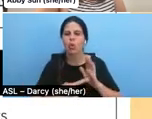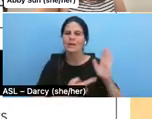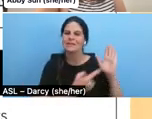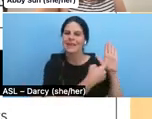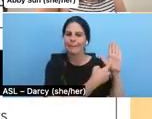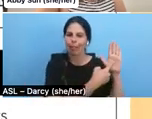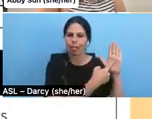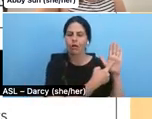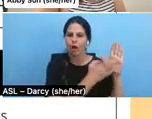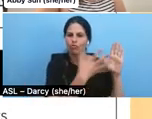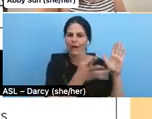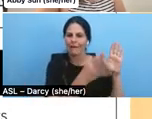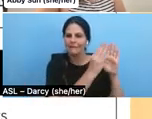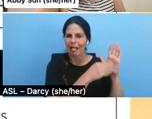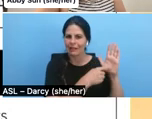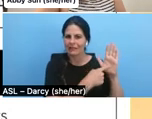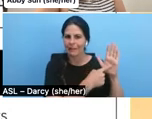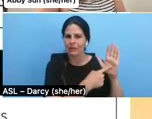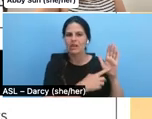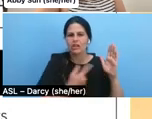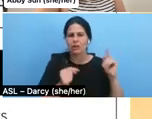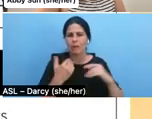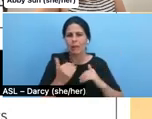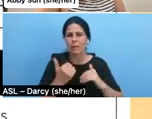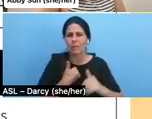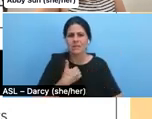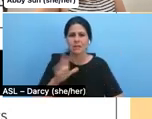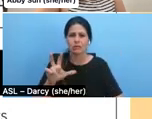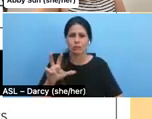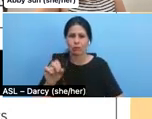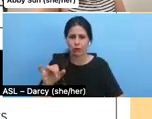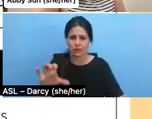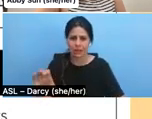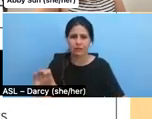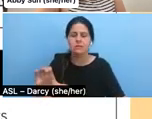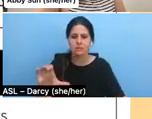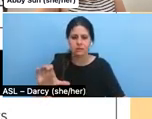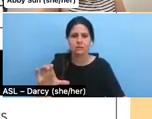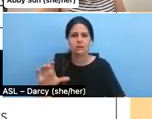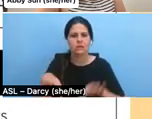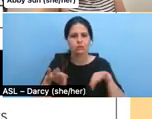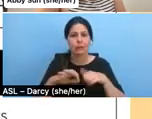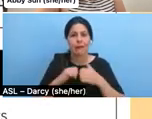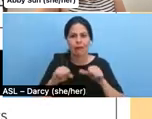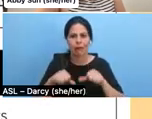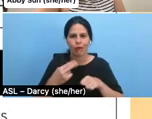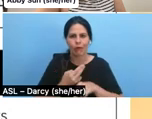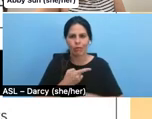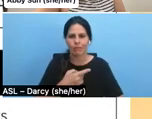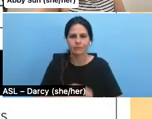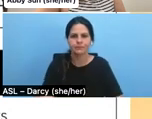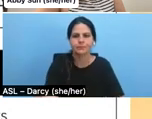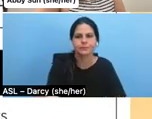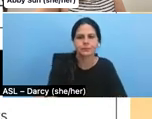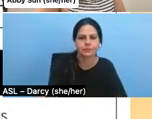I try to limit myself to 30 seconds to explain how you could use this. So again, this is a filled